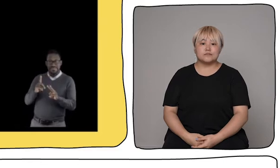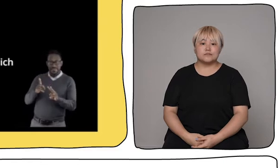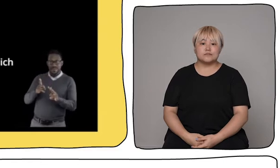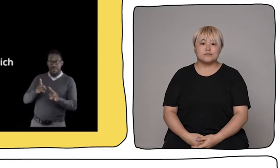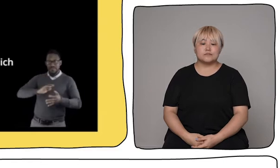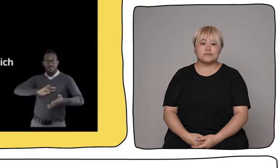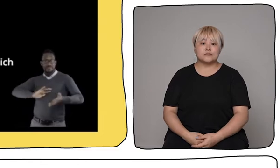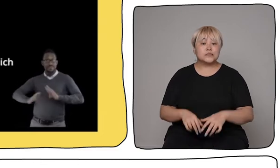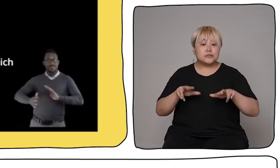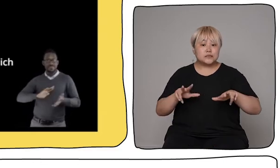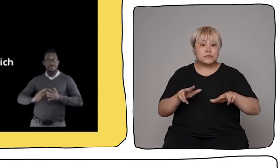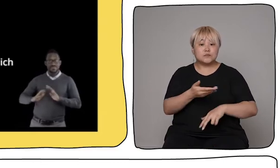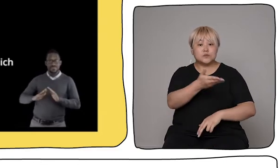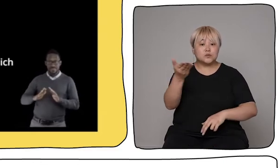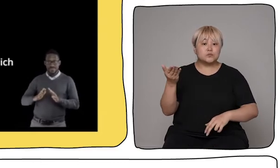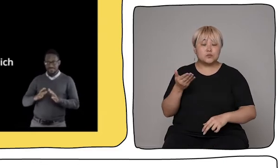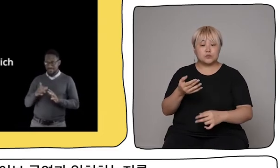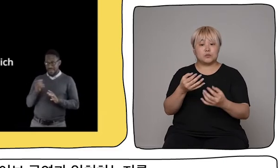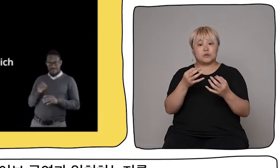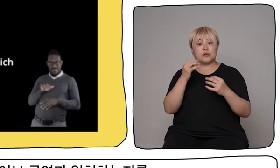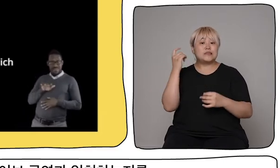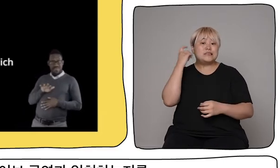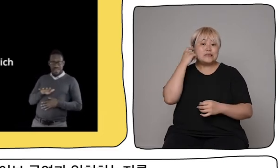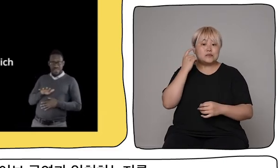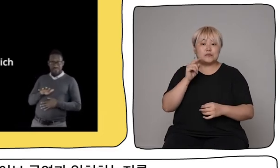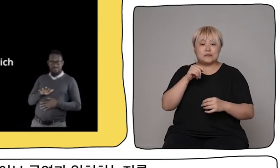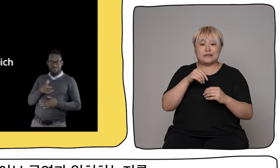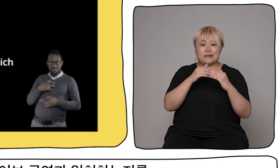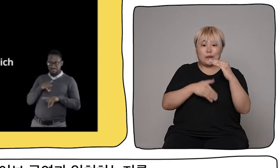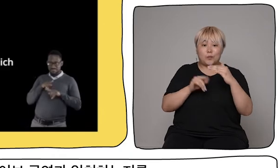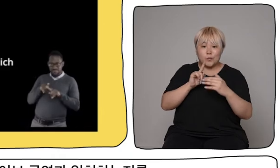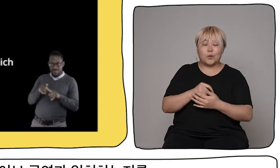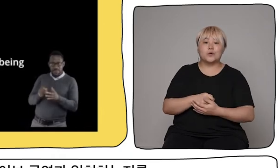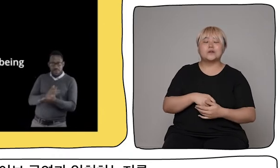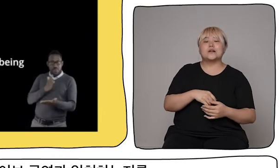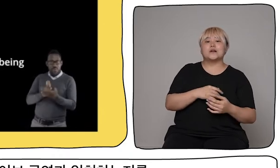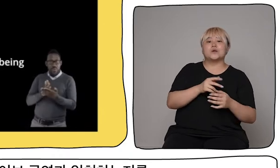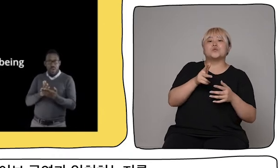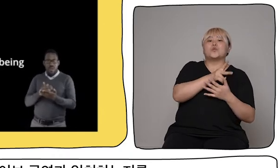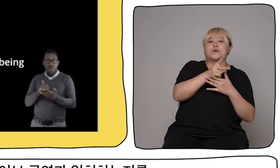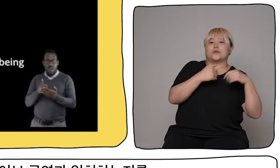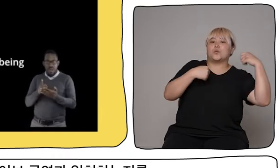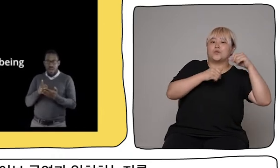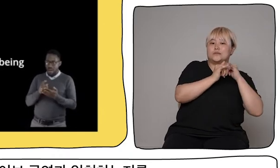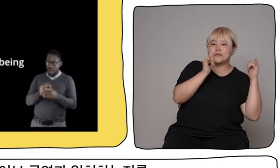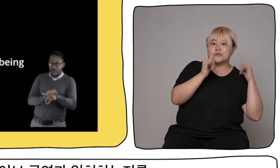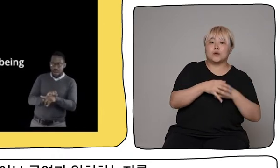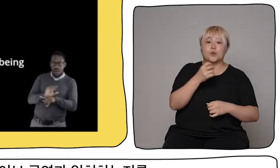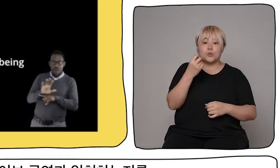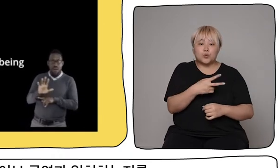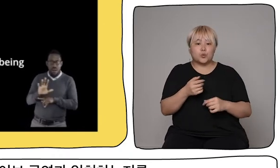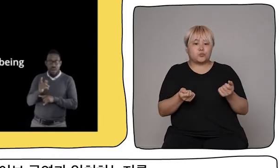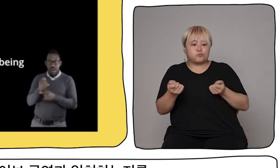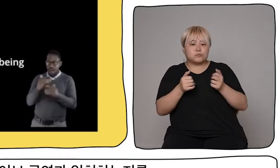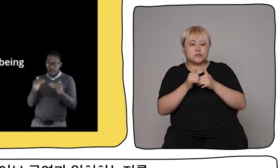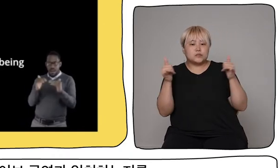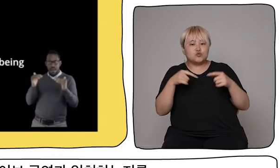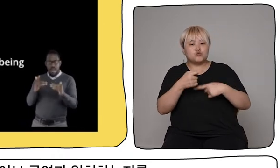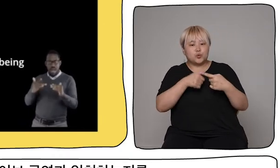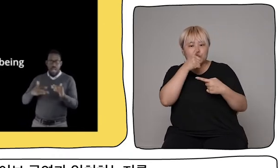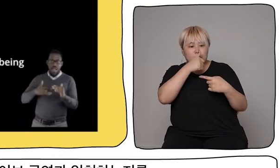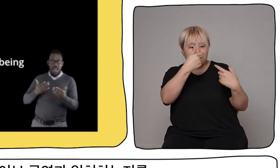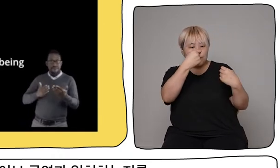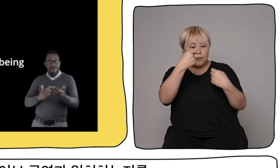So what you can hear is a recording of the performer, which means that whoever is operating can follow along and make sure that the interpretation